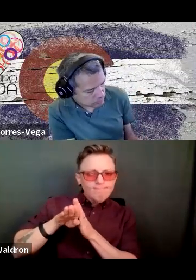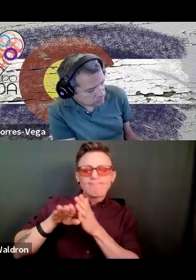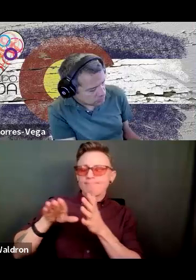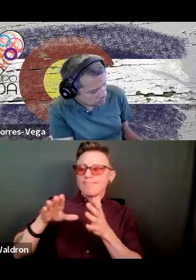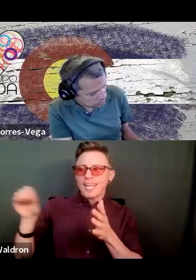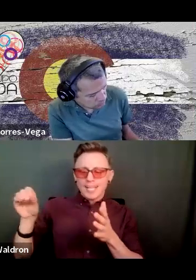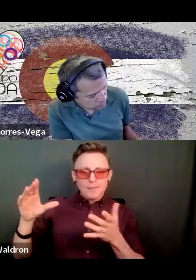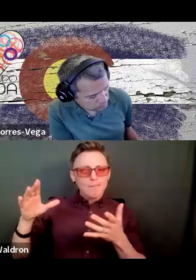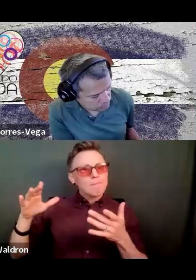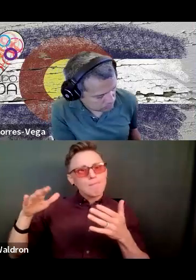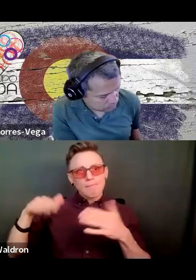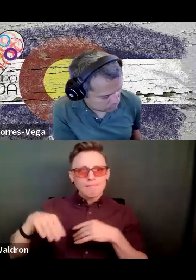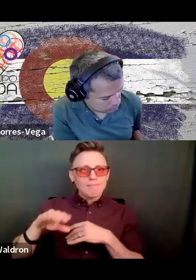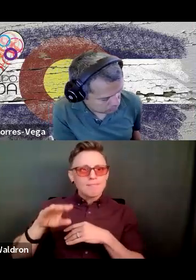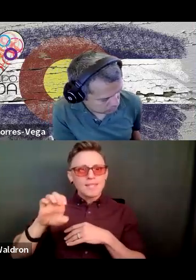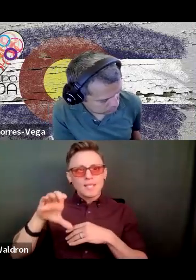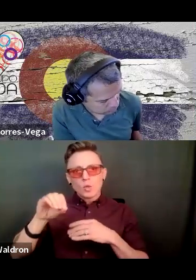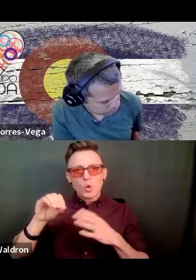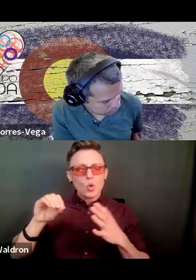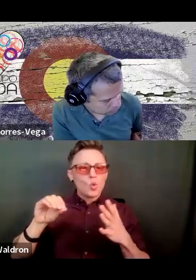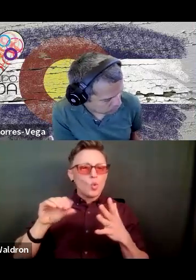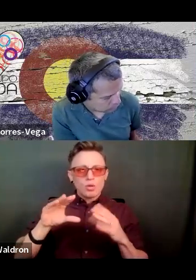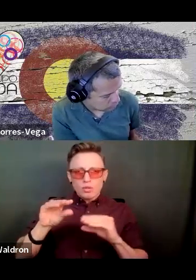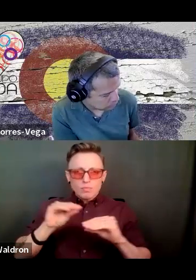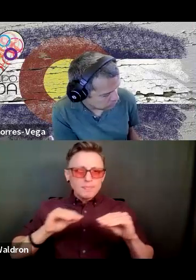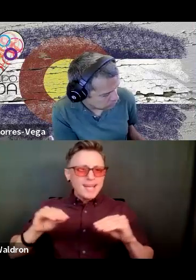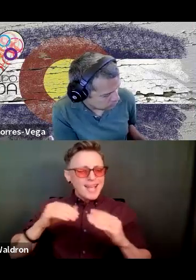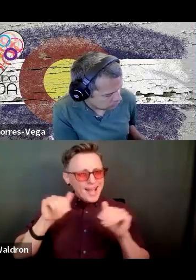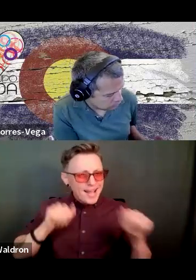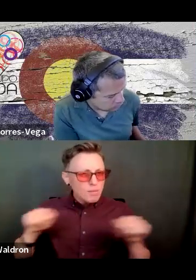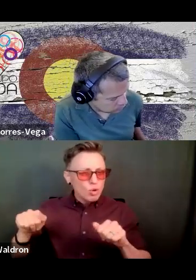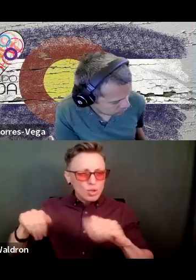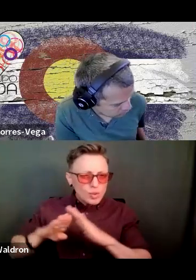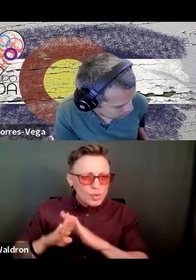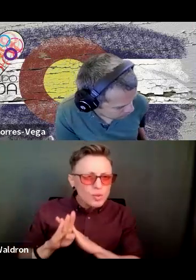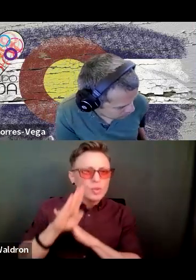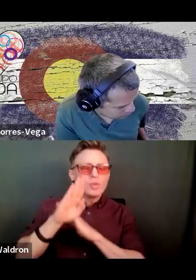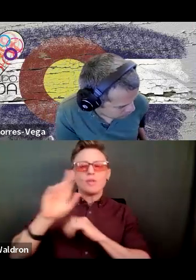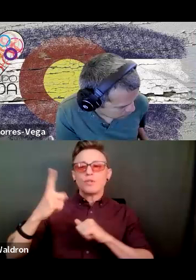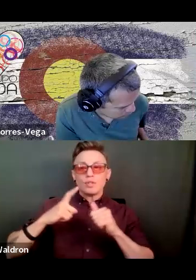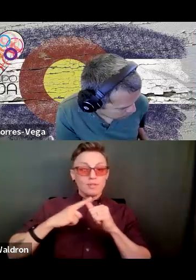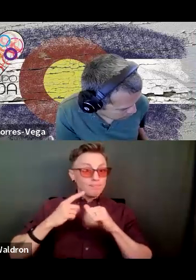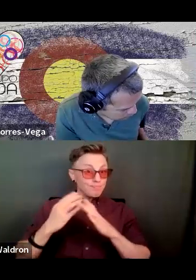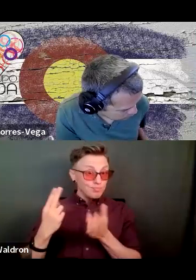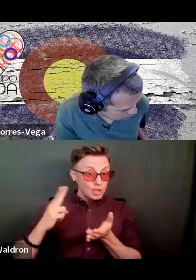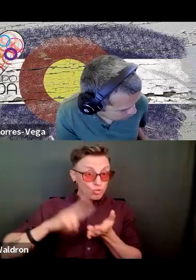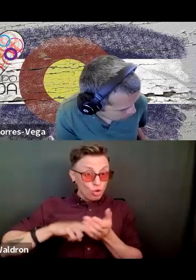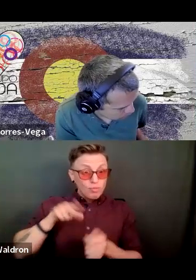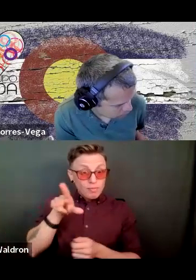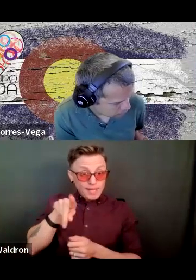economic mobility. But when I first enrolled and started taking classes at Pikes Peak